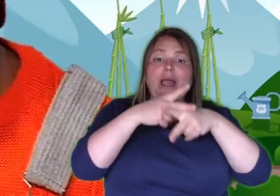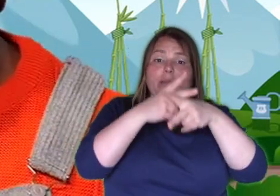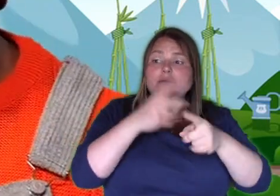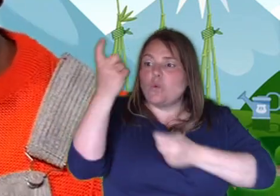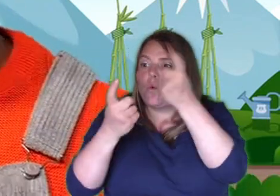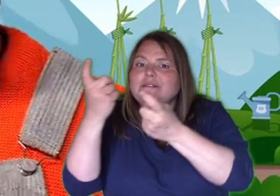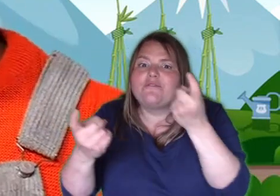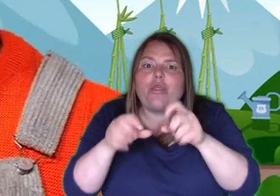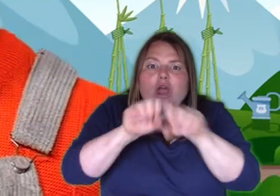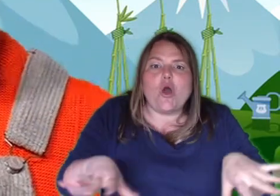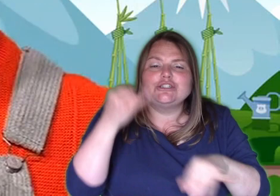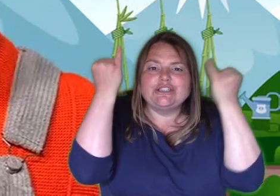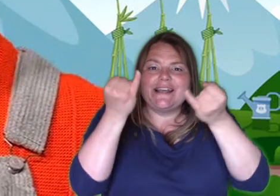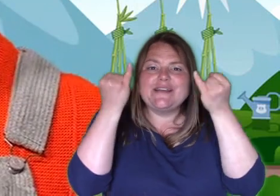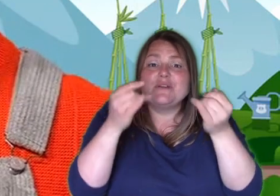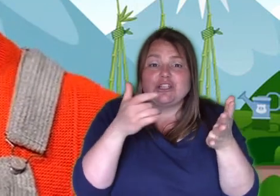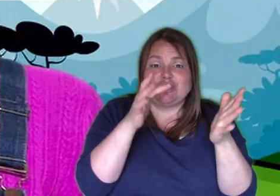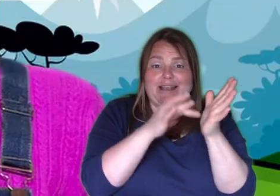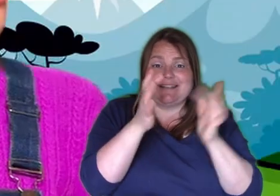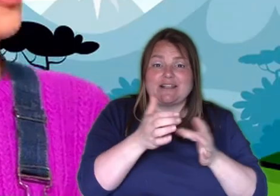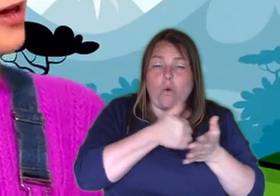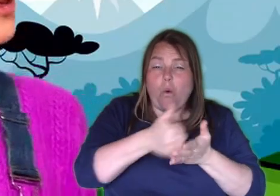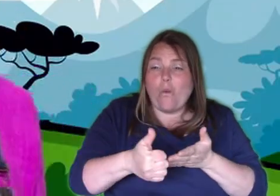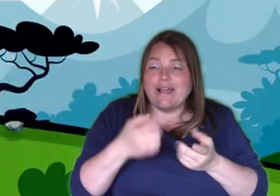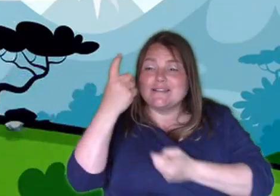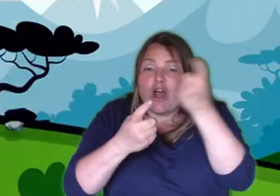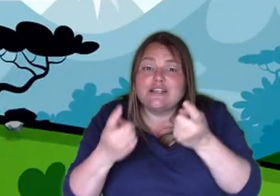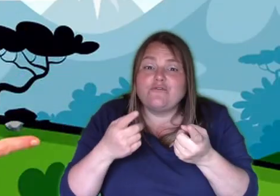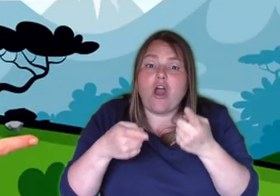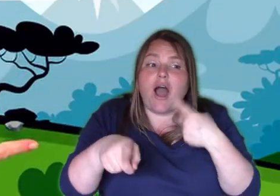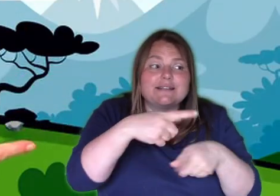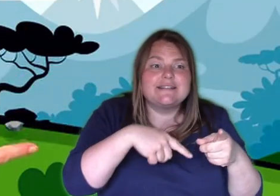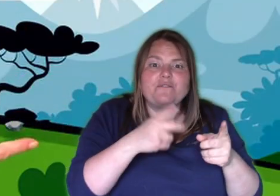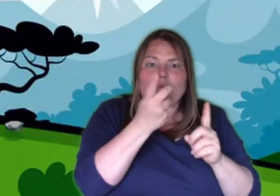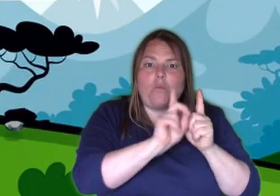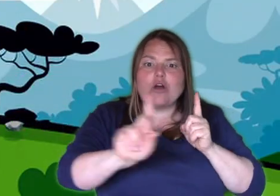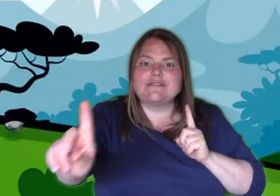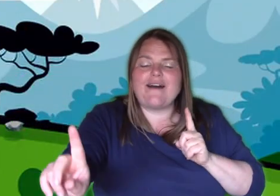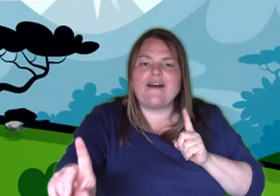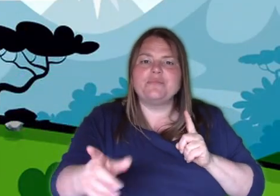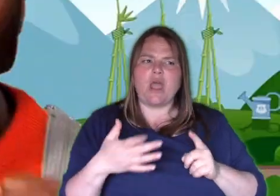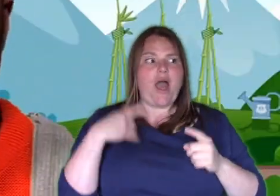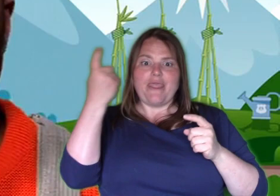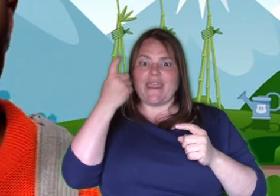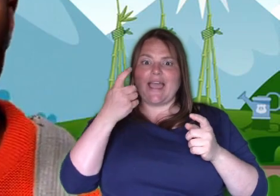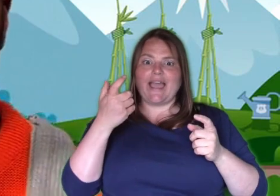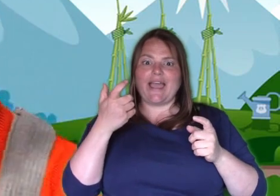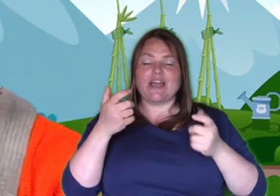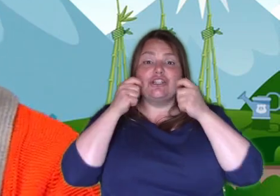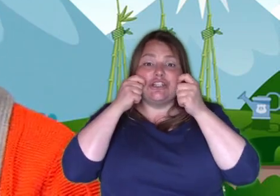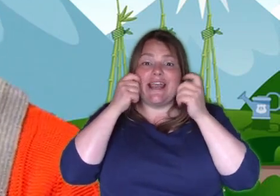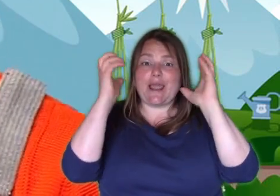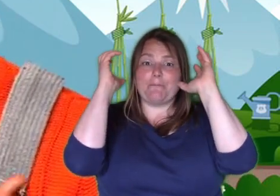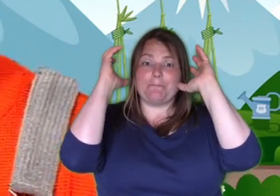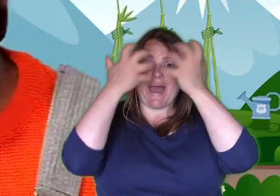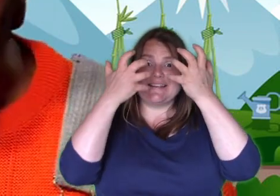always come after us if we wander away. You know, I think the Cheeky Pandas have finished that song that they were working on. I've